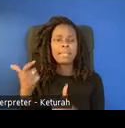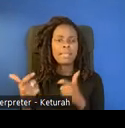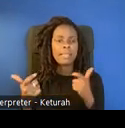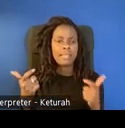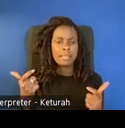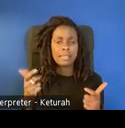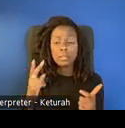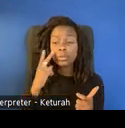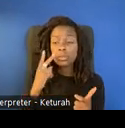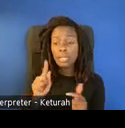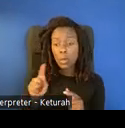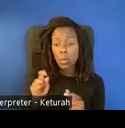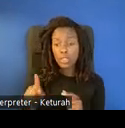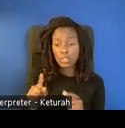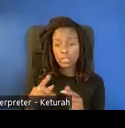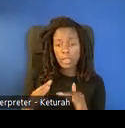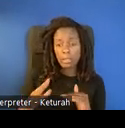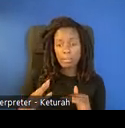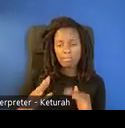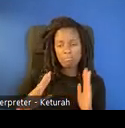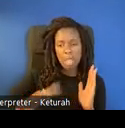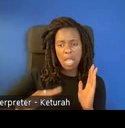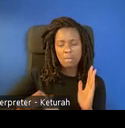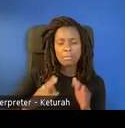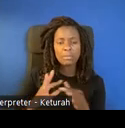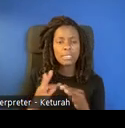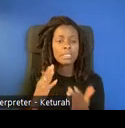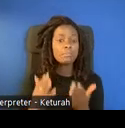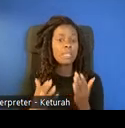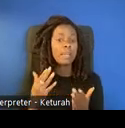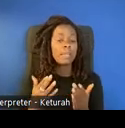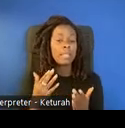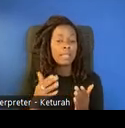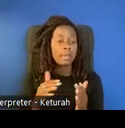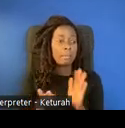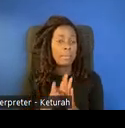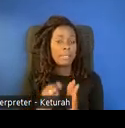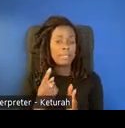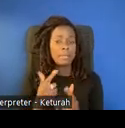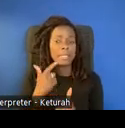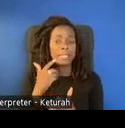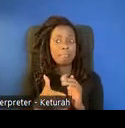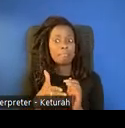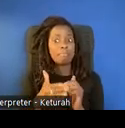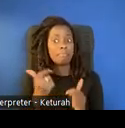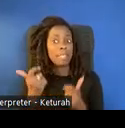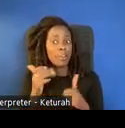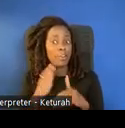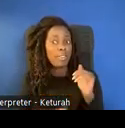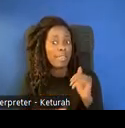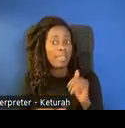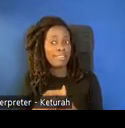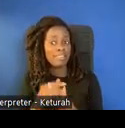mark at the bottom gives parents ideas of, you know, maybe choose something that's bigger than your child. That might be a way to have that